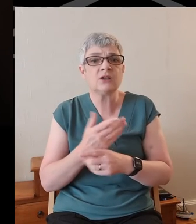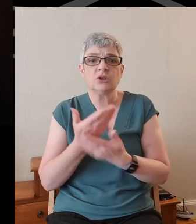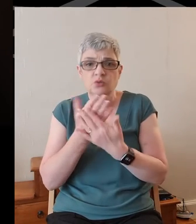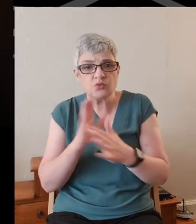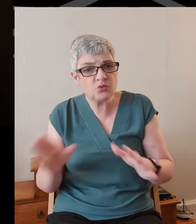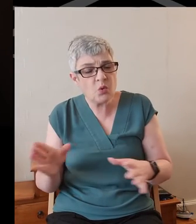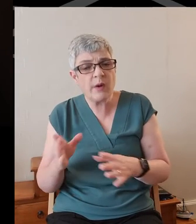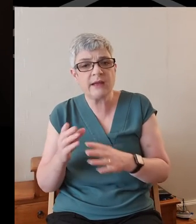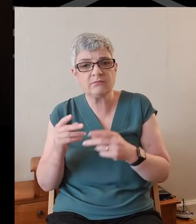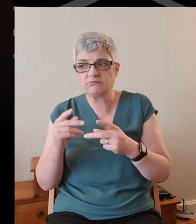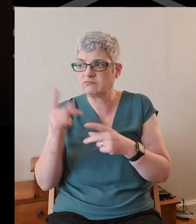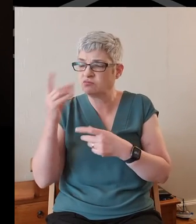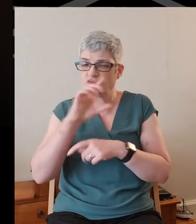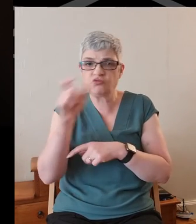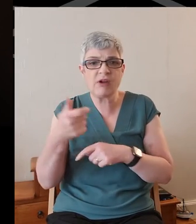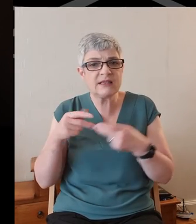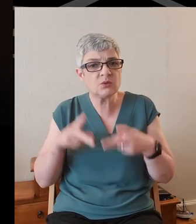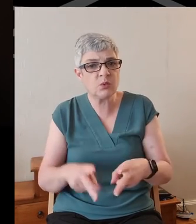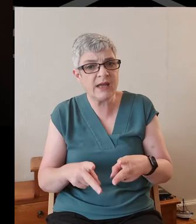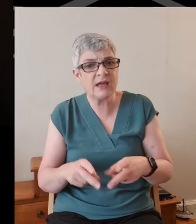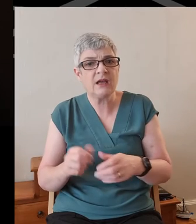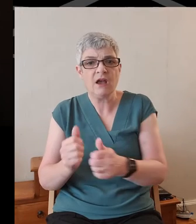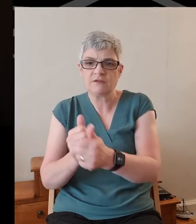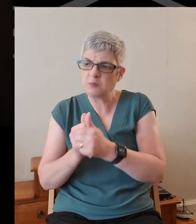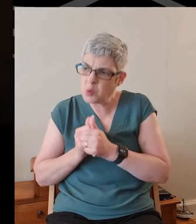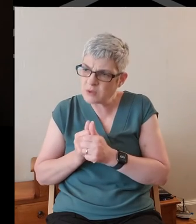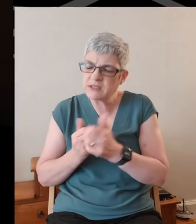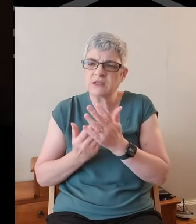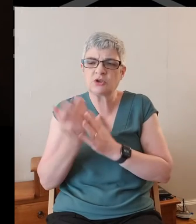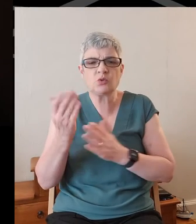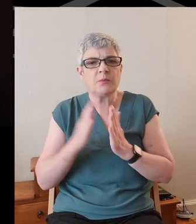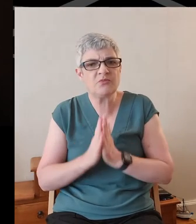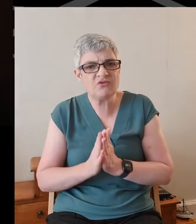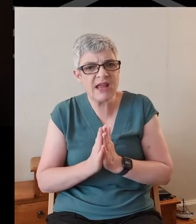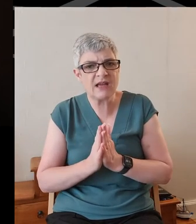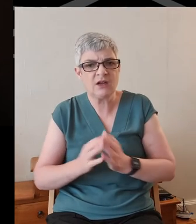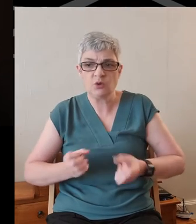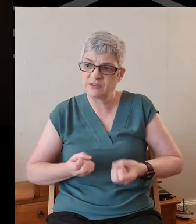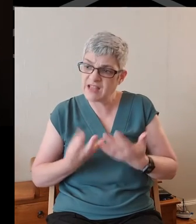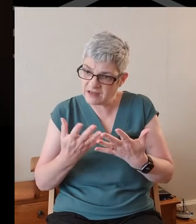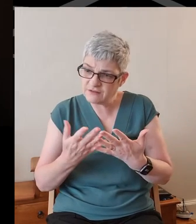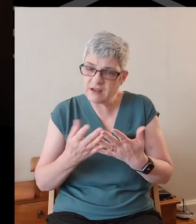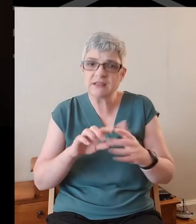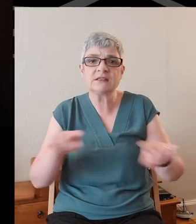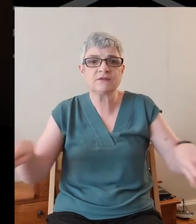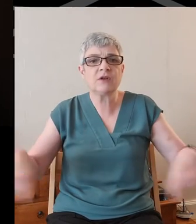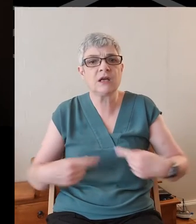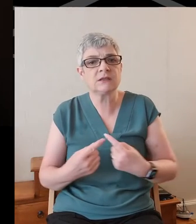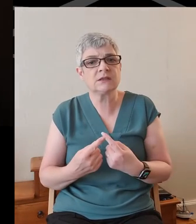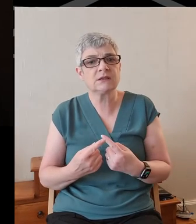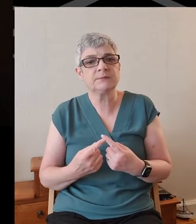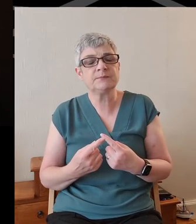us the way of Christ. People who have supported us in prayer, people who have made sacrifices for us.